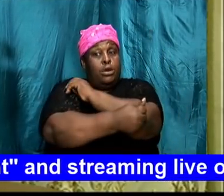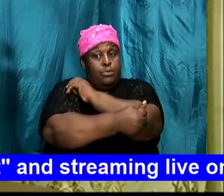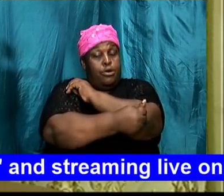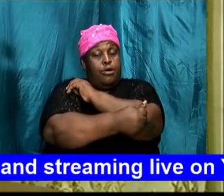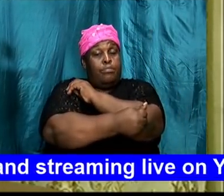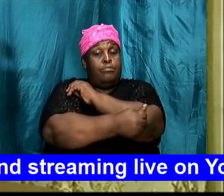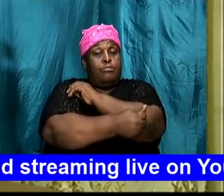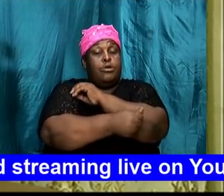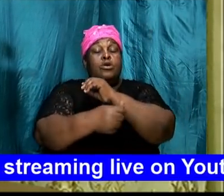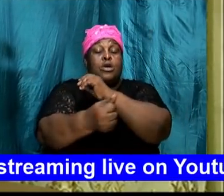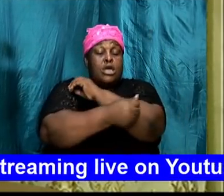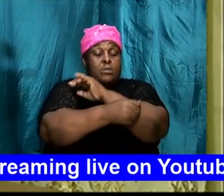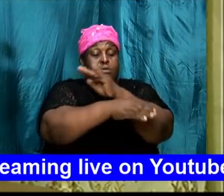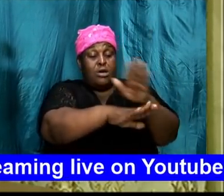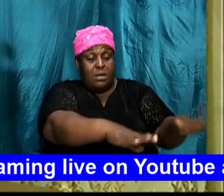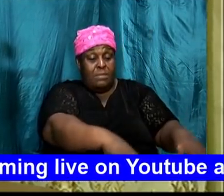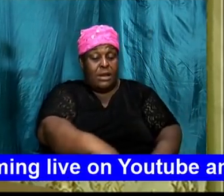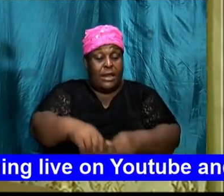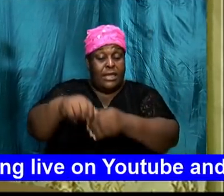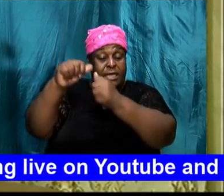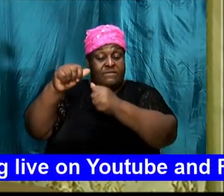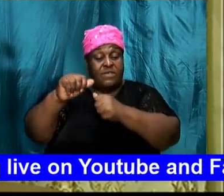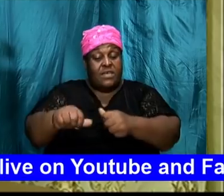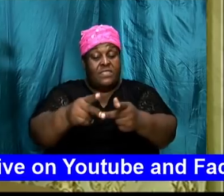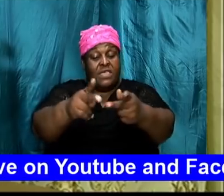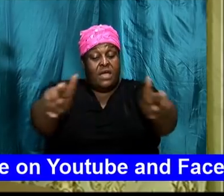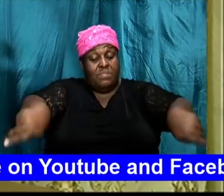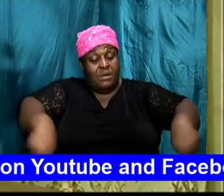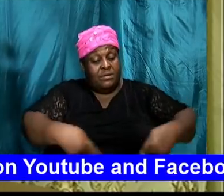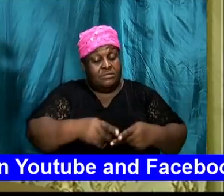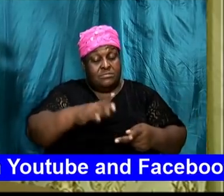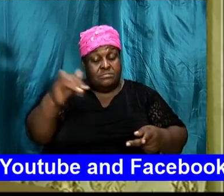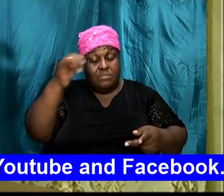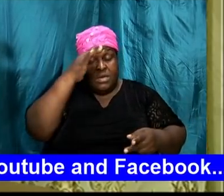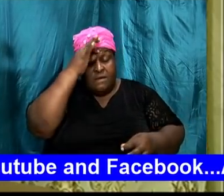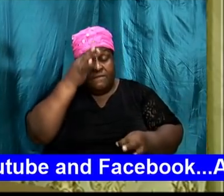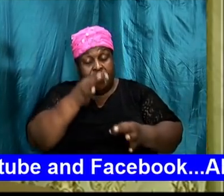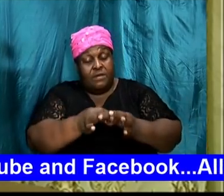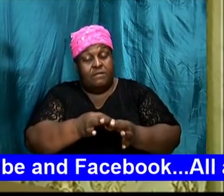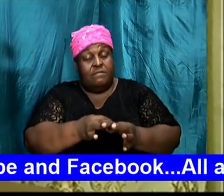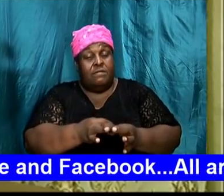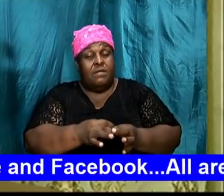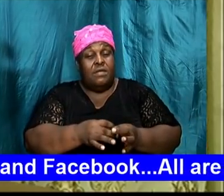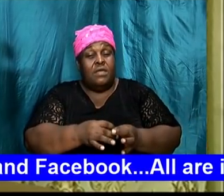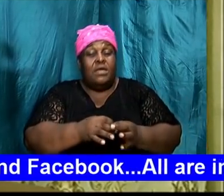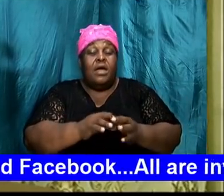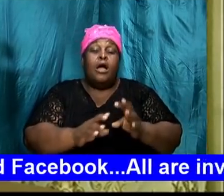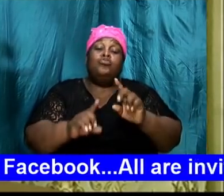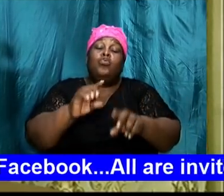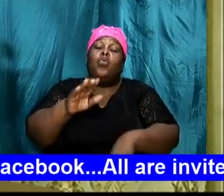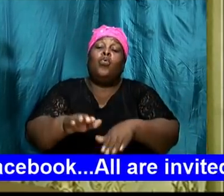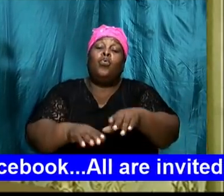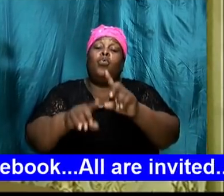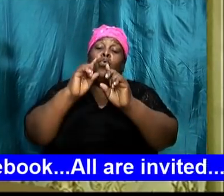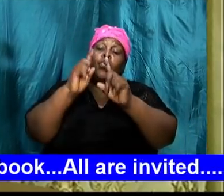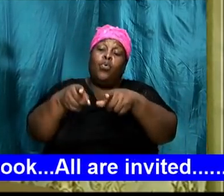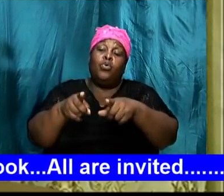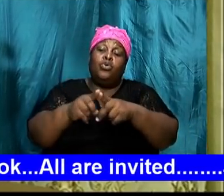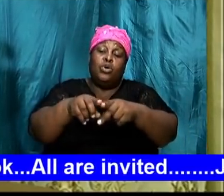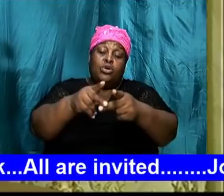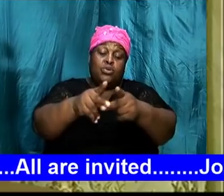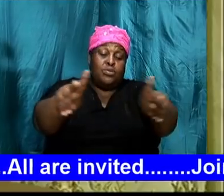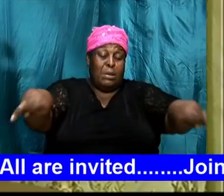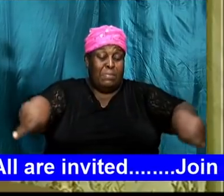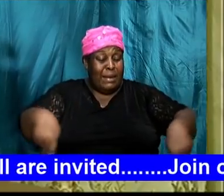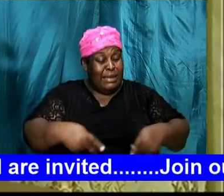Abraham left that place by faith and he went to a place that the Lord now said